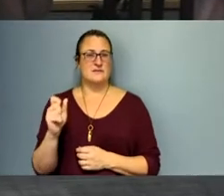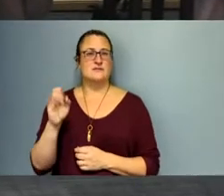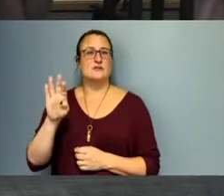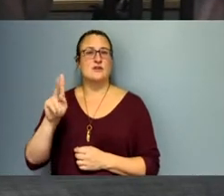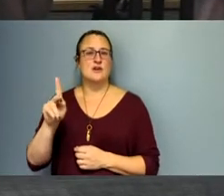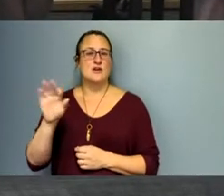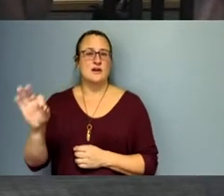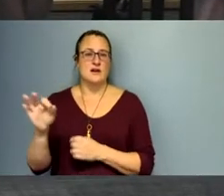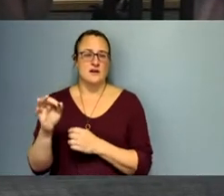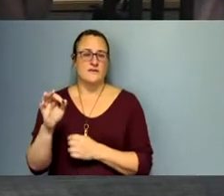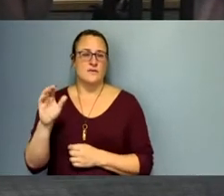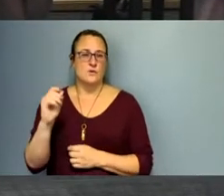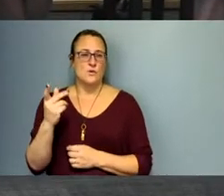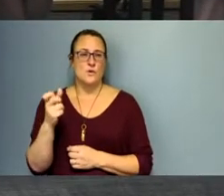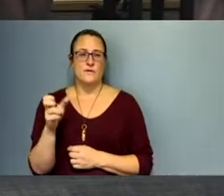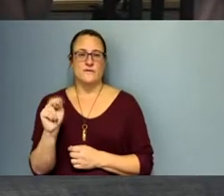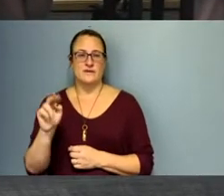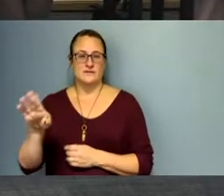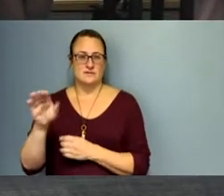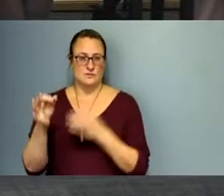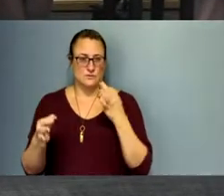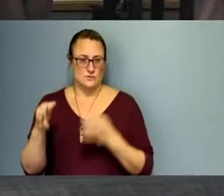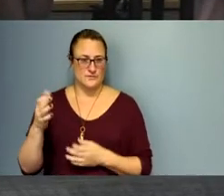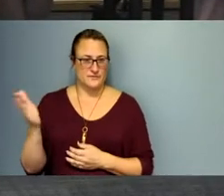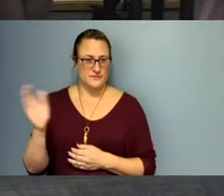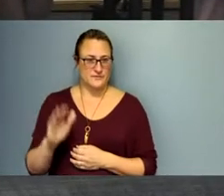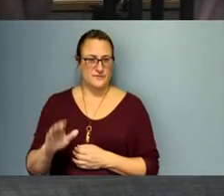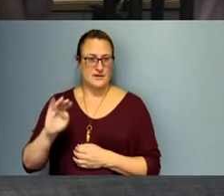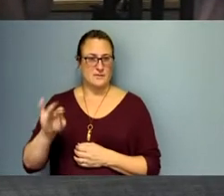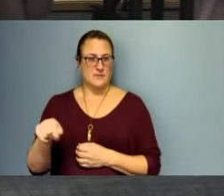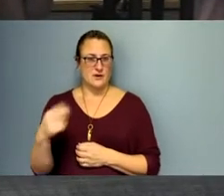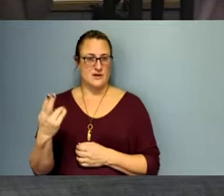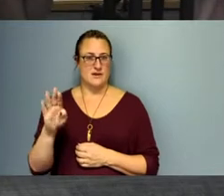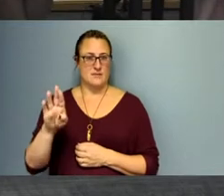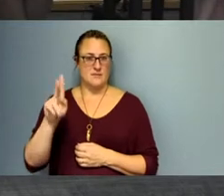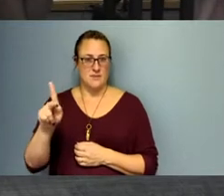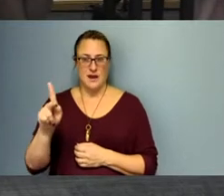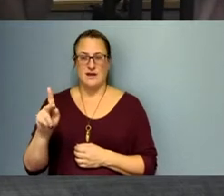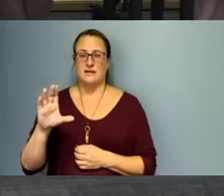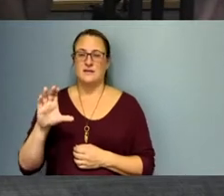Good morning, everyone. Meredith Buck, County Coroner, and Happy New Year.